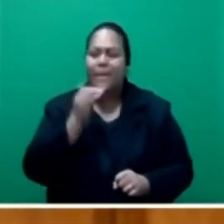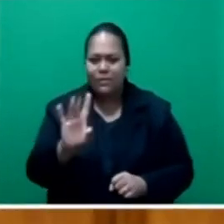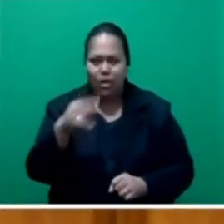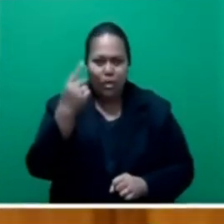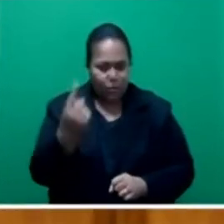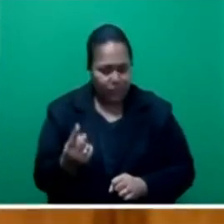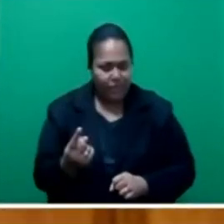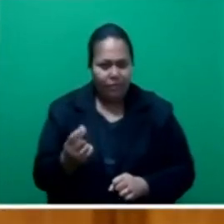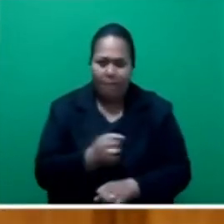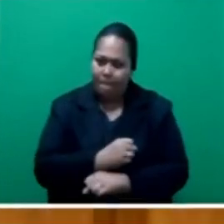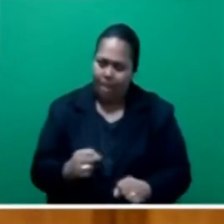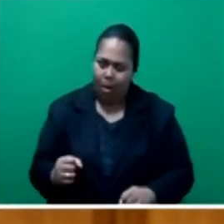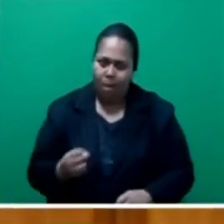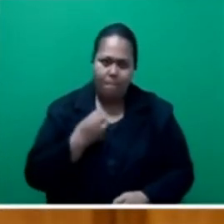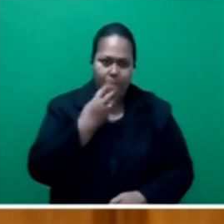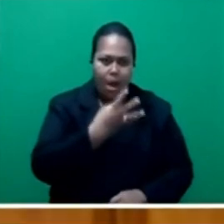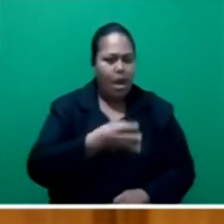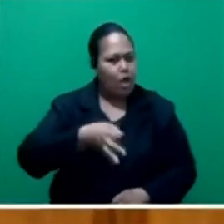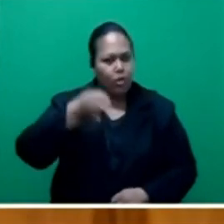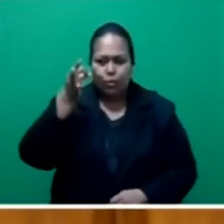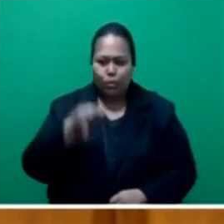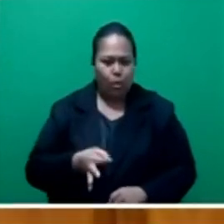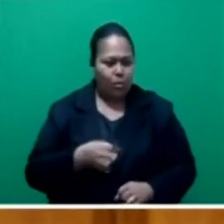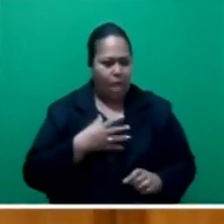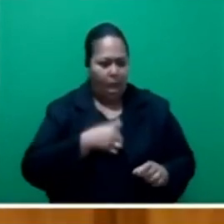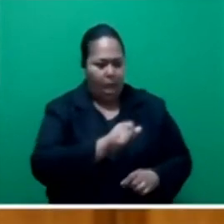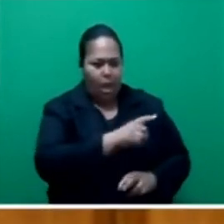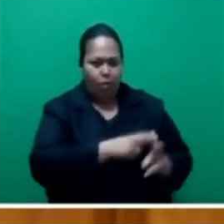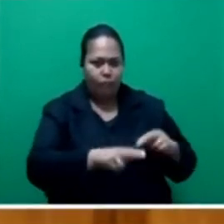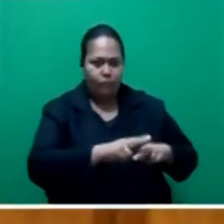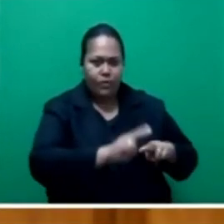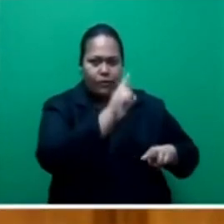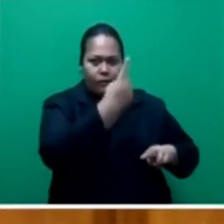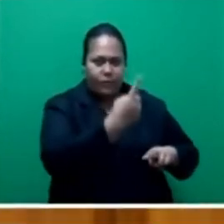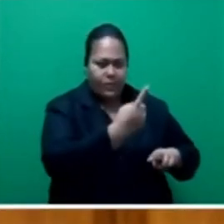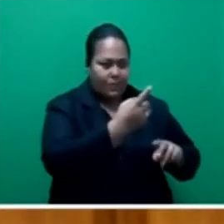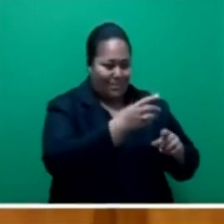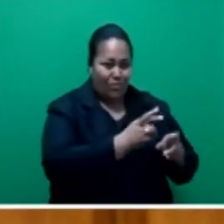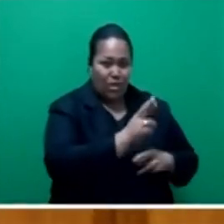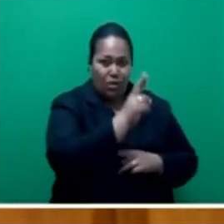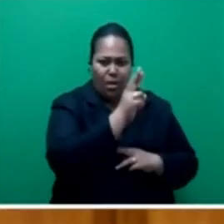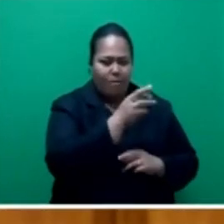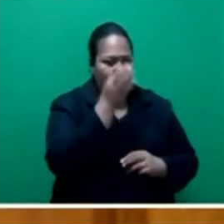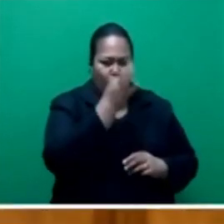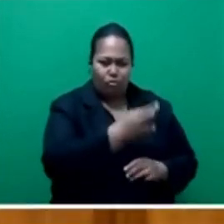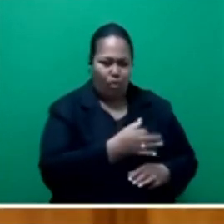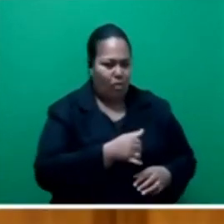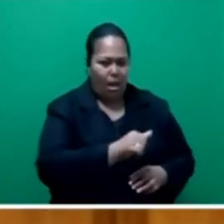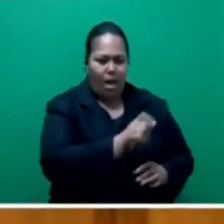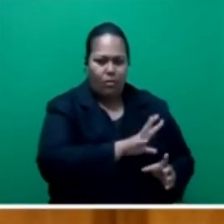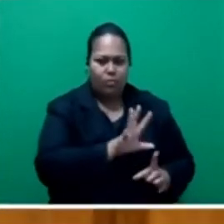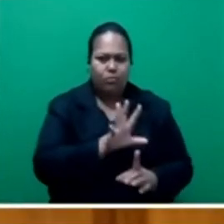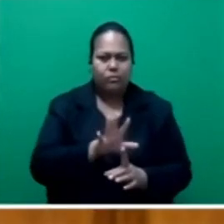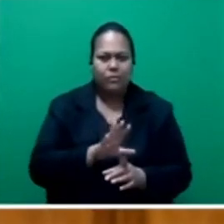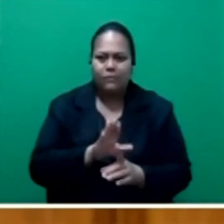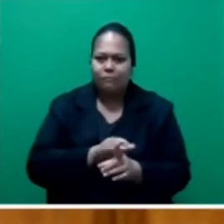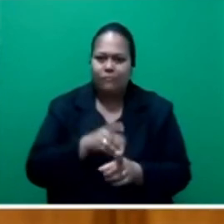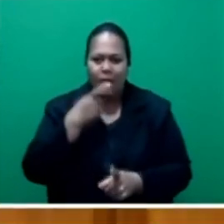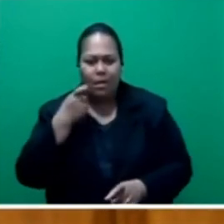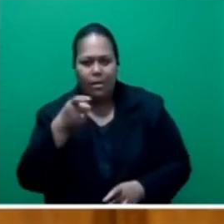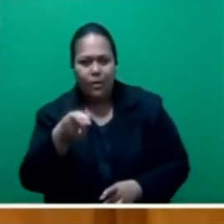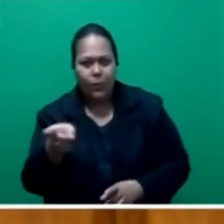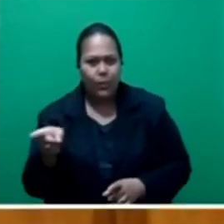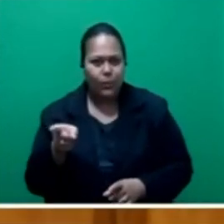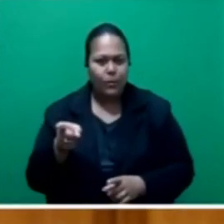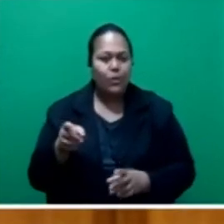and do not tick any Fiji First candidate as they are all part of the colluding and conspiring against USP. And it